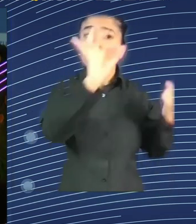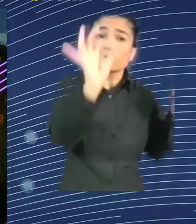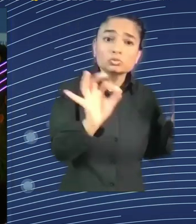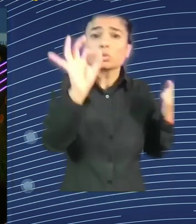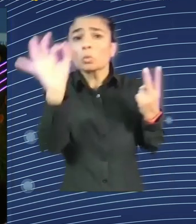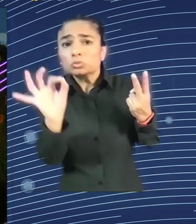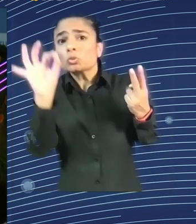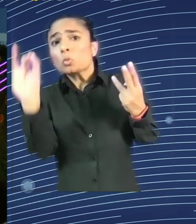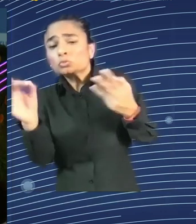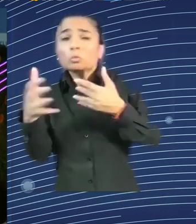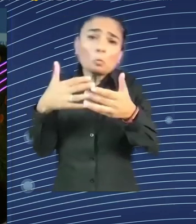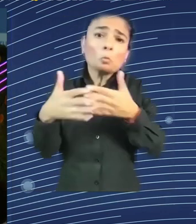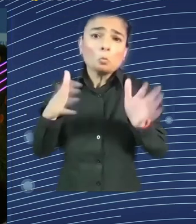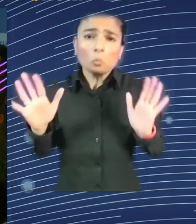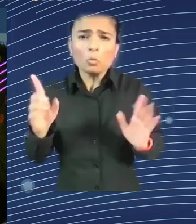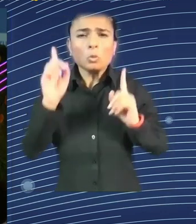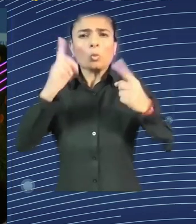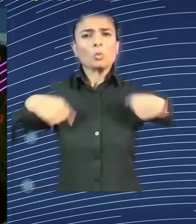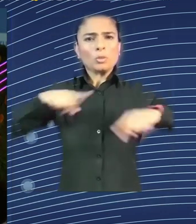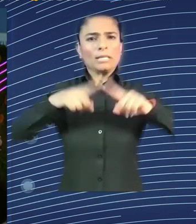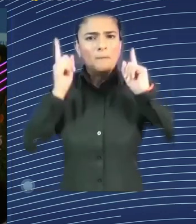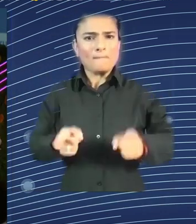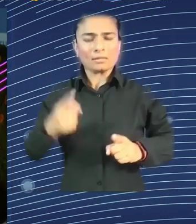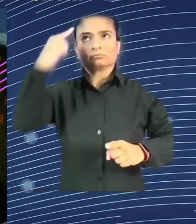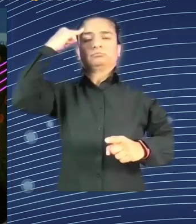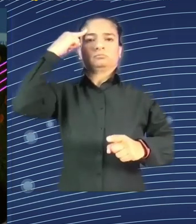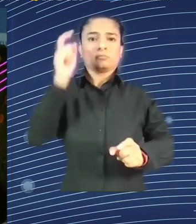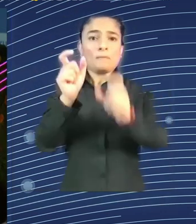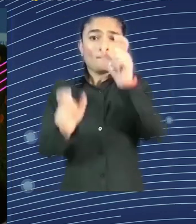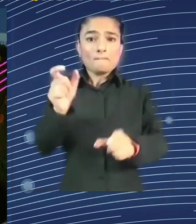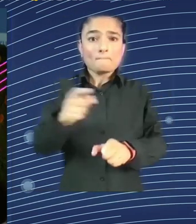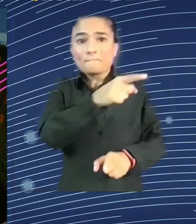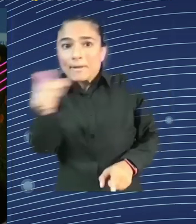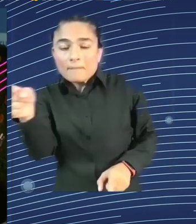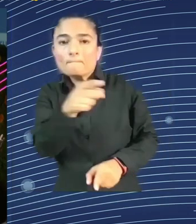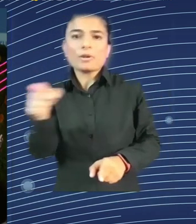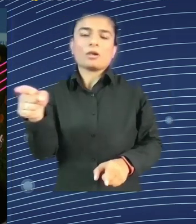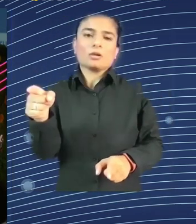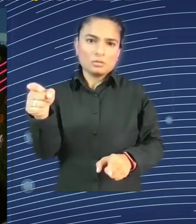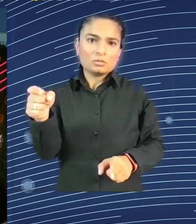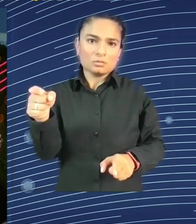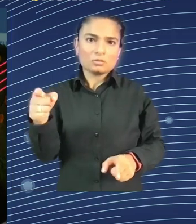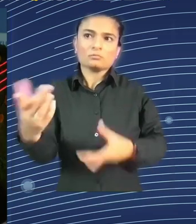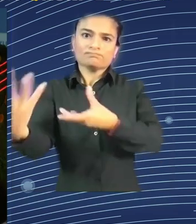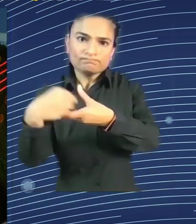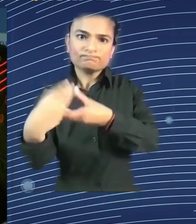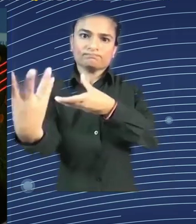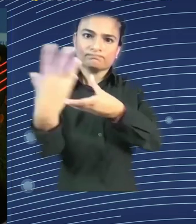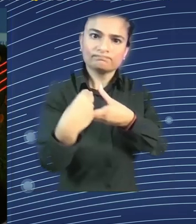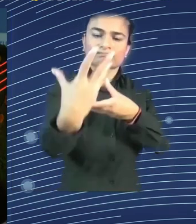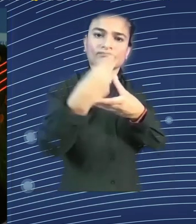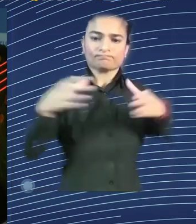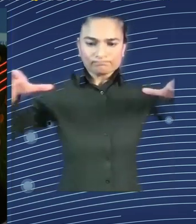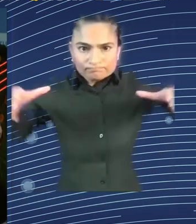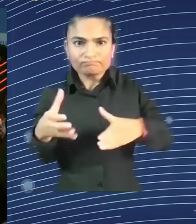and try to keep having discussions on a societal level of what we want with digitization, what we want with AI.